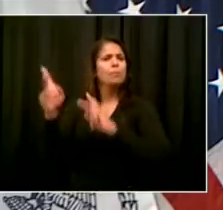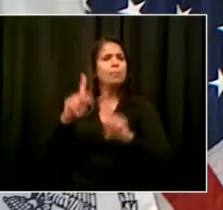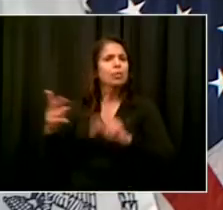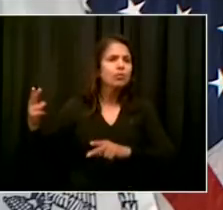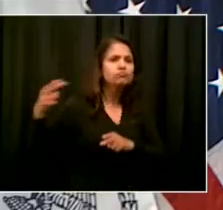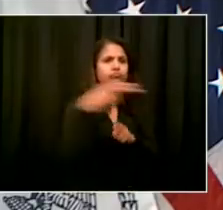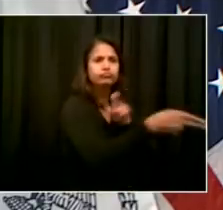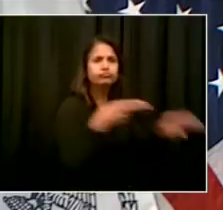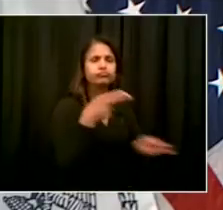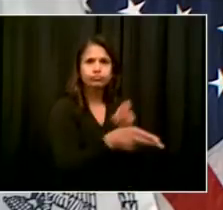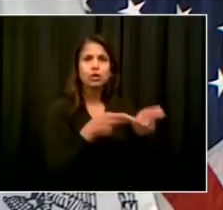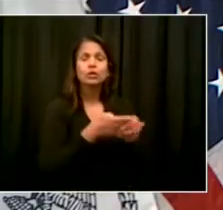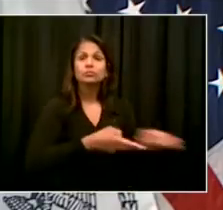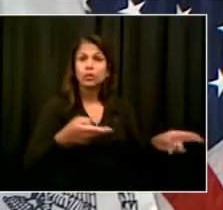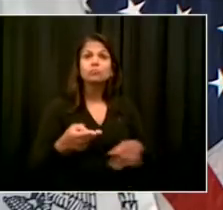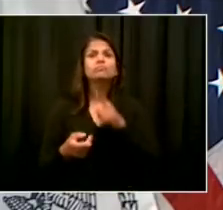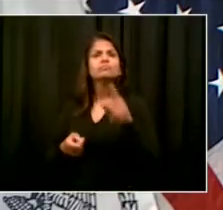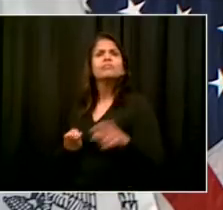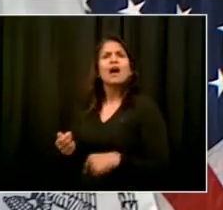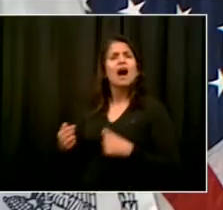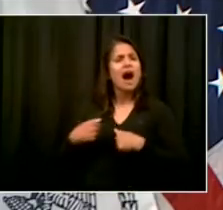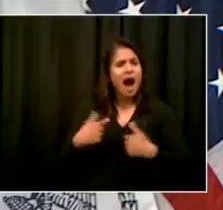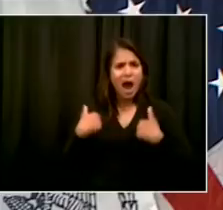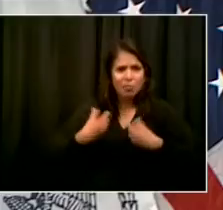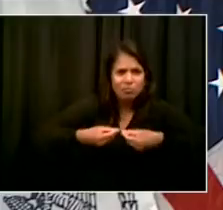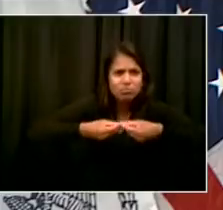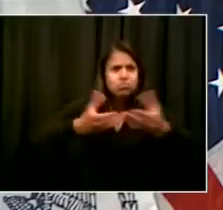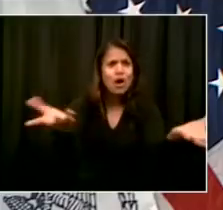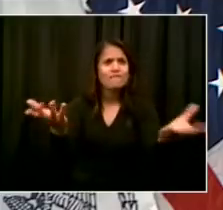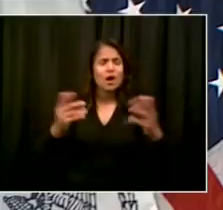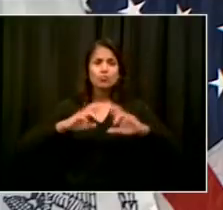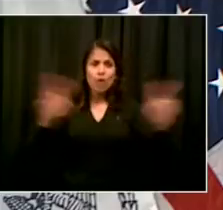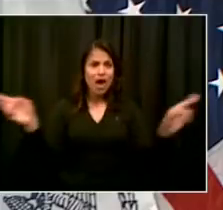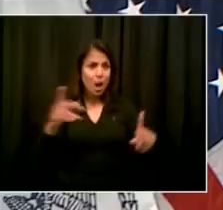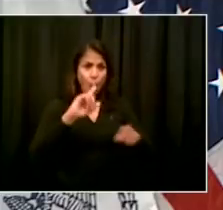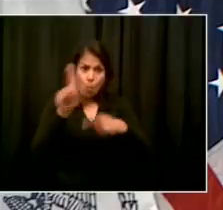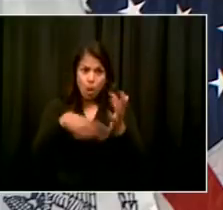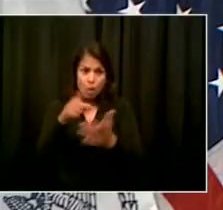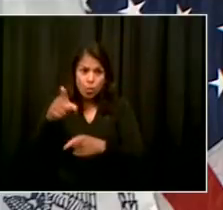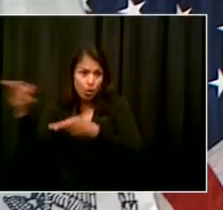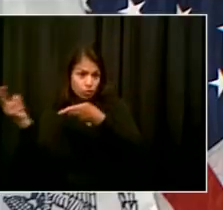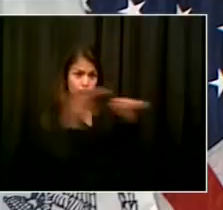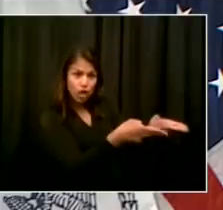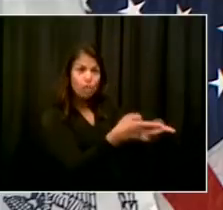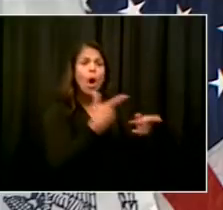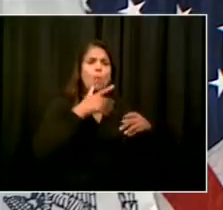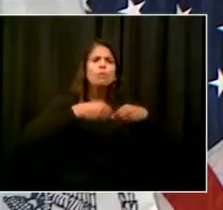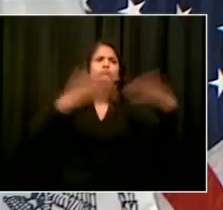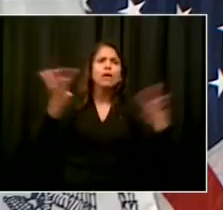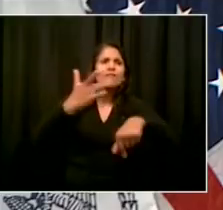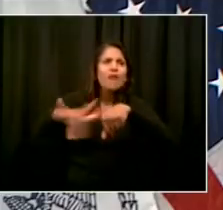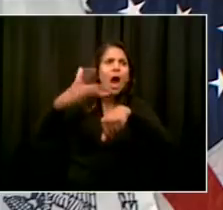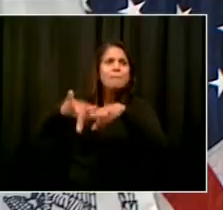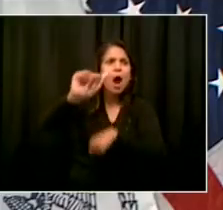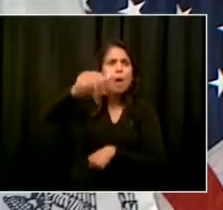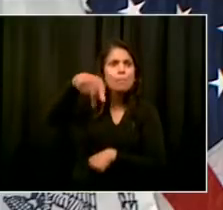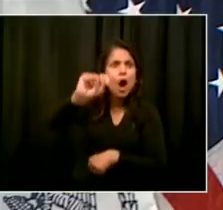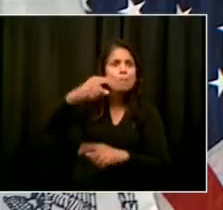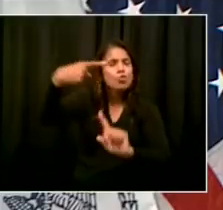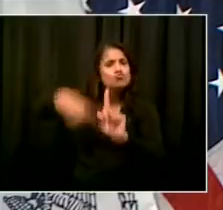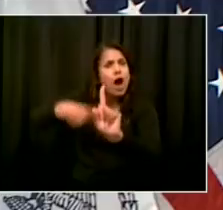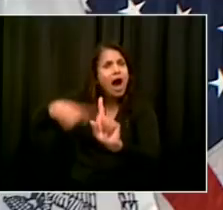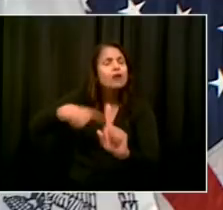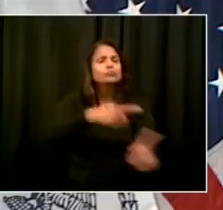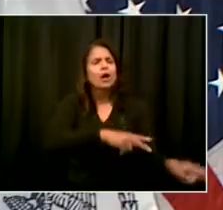goes through the work of our shelters. Now, about three years ago, I announced the Turning the Tide vision, which was to stop